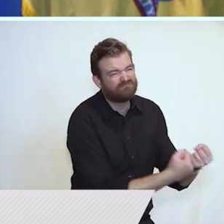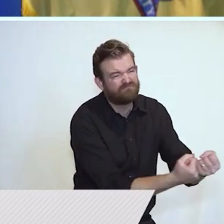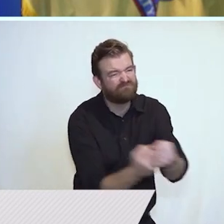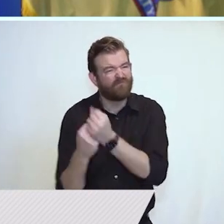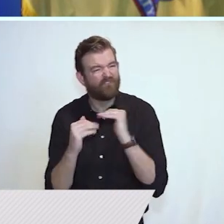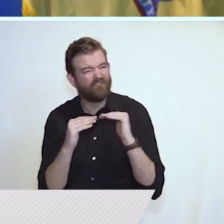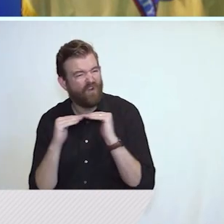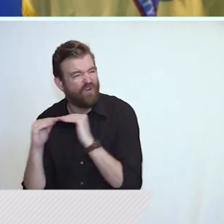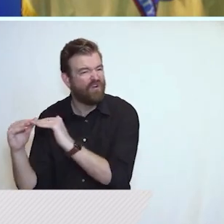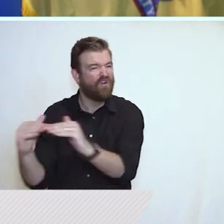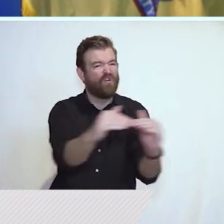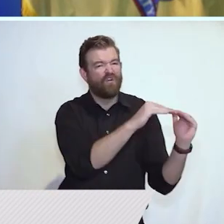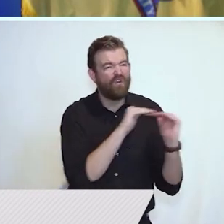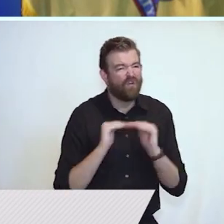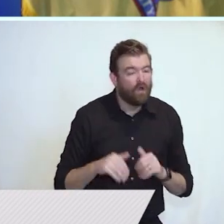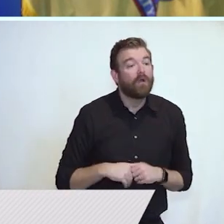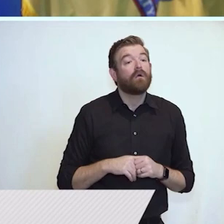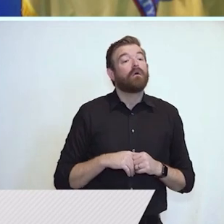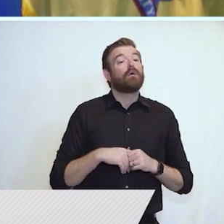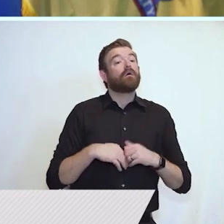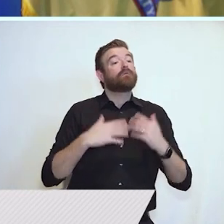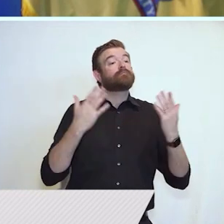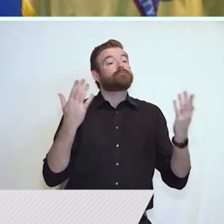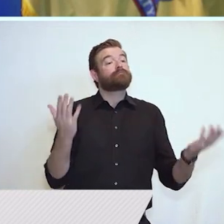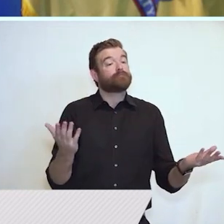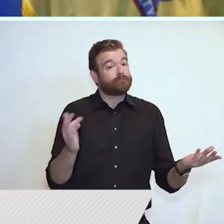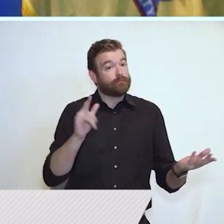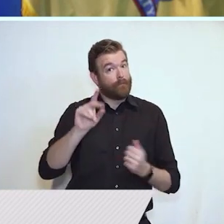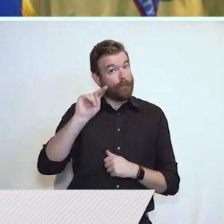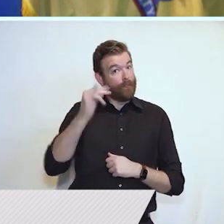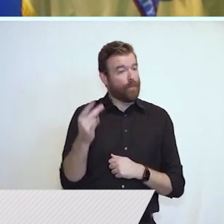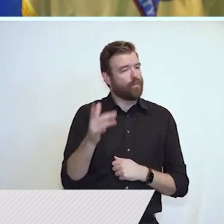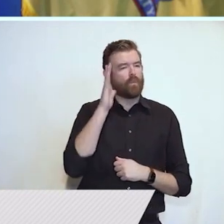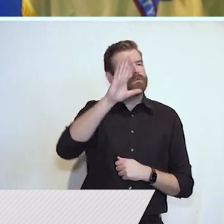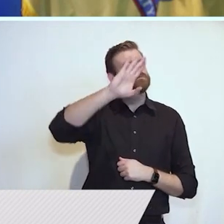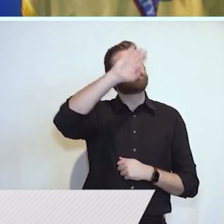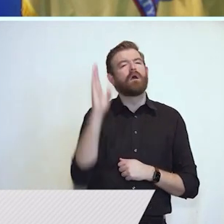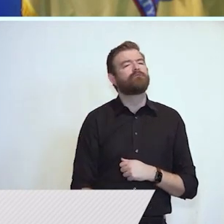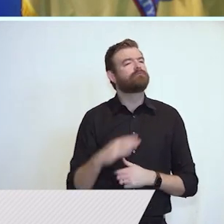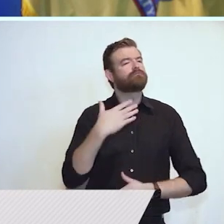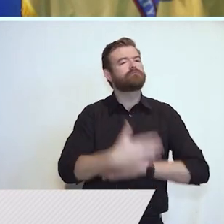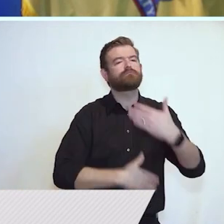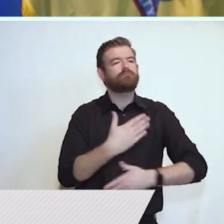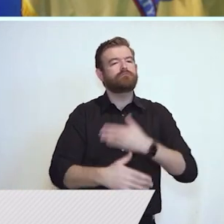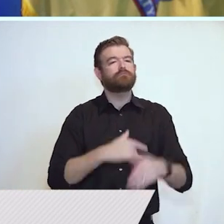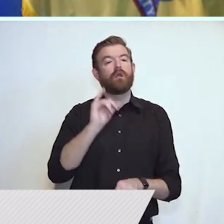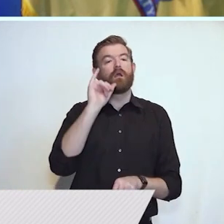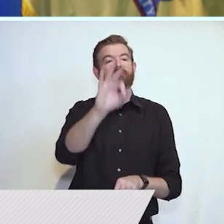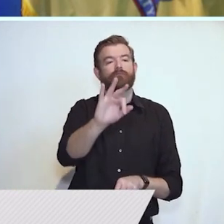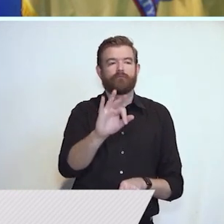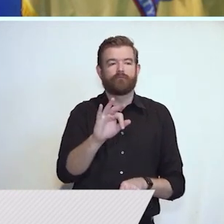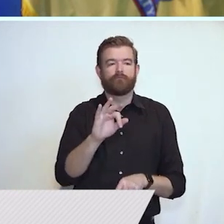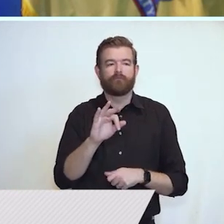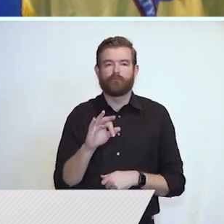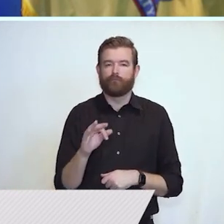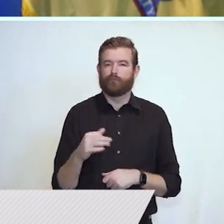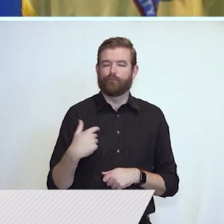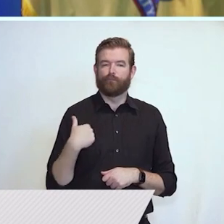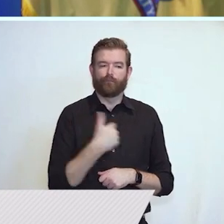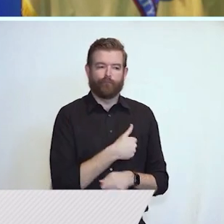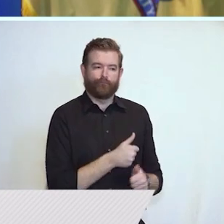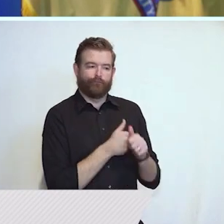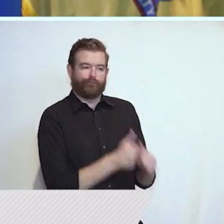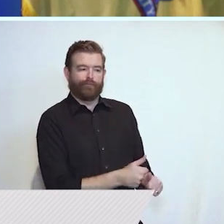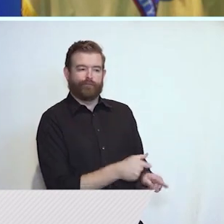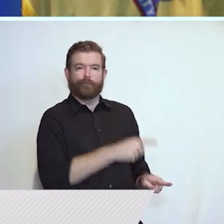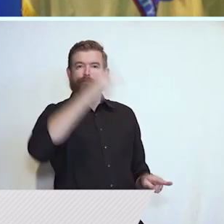the price for having an unlimited upside cannot be an unlimited downside. New Jersey will never move forward if we